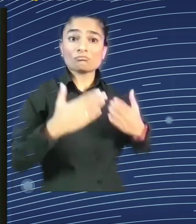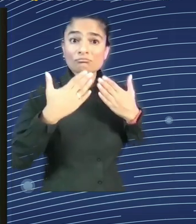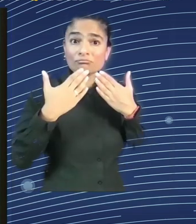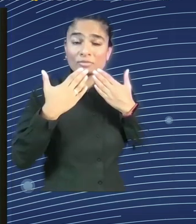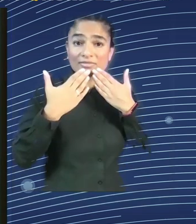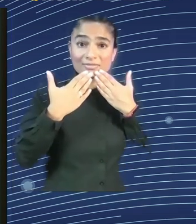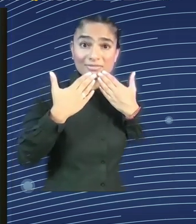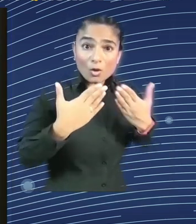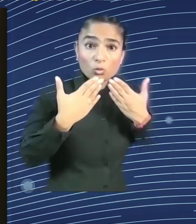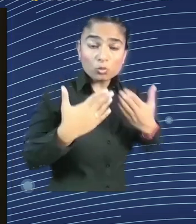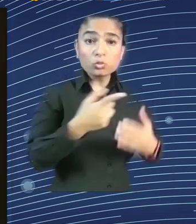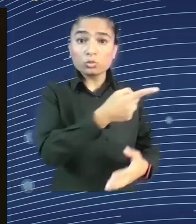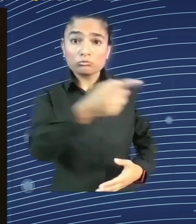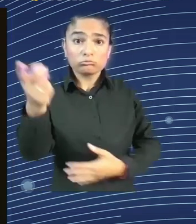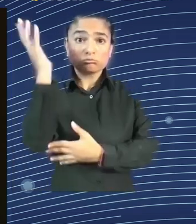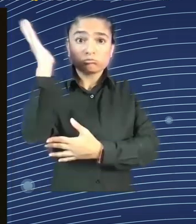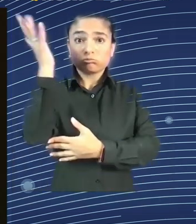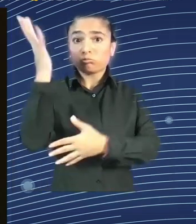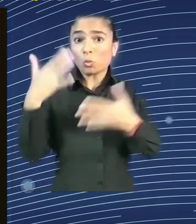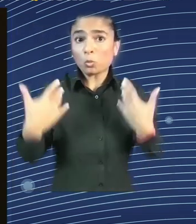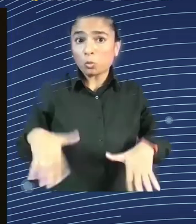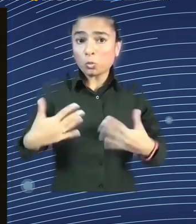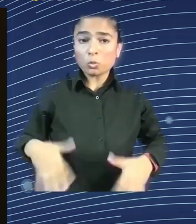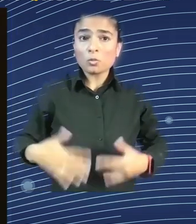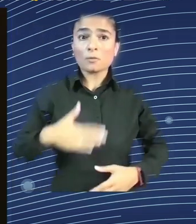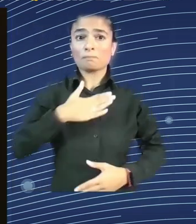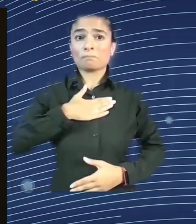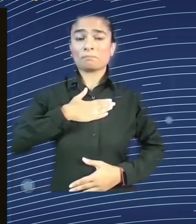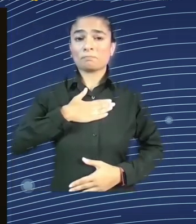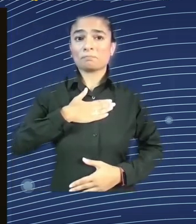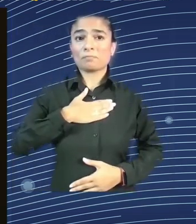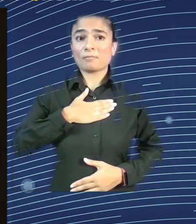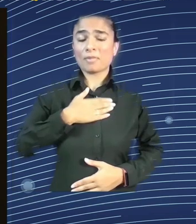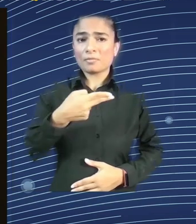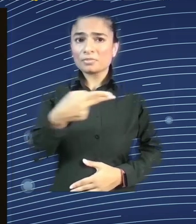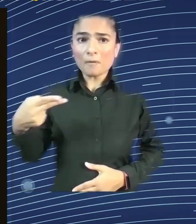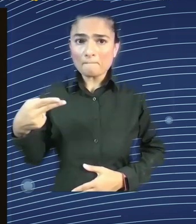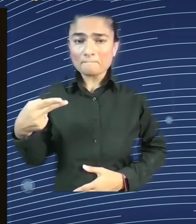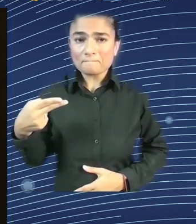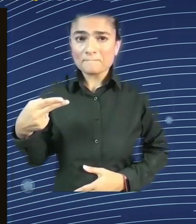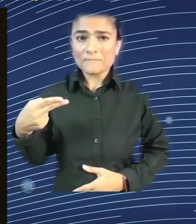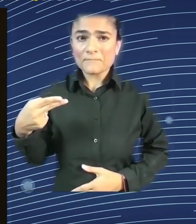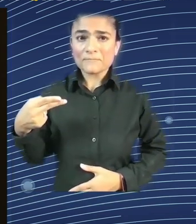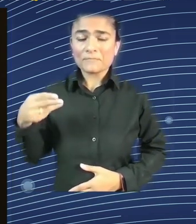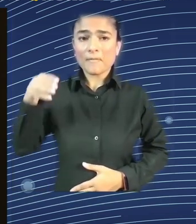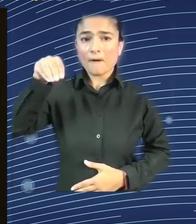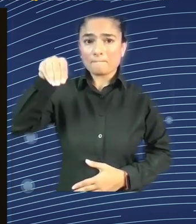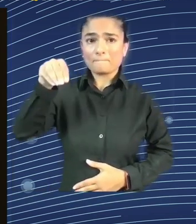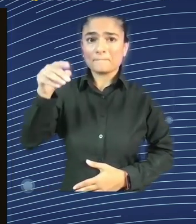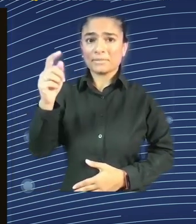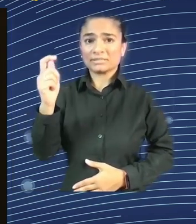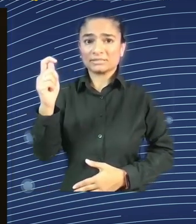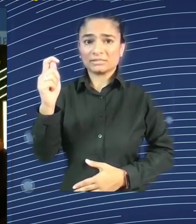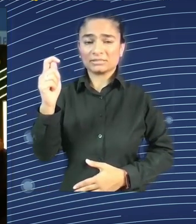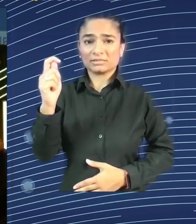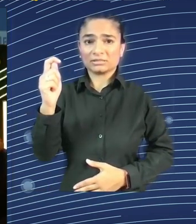Emanuele Kalpakos. I'm a doctoral researcher for the University of Luxembourg. Welcome. I'm research on AI regulation. Thank you.